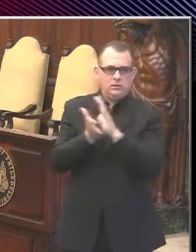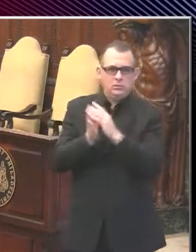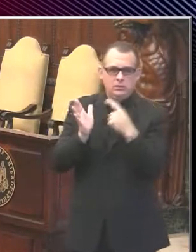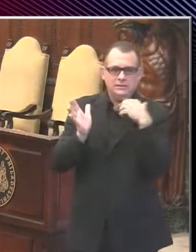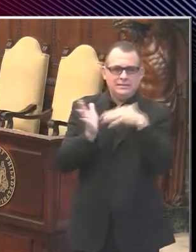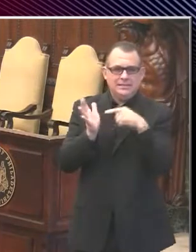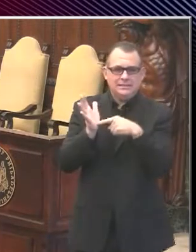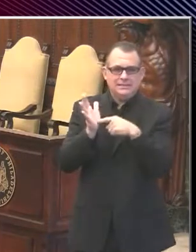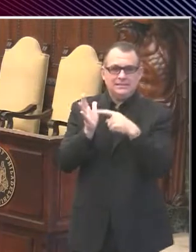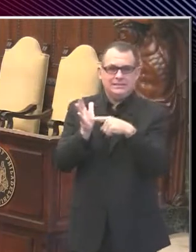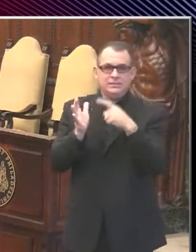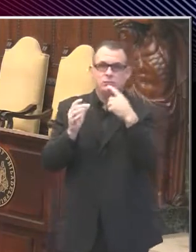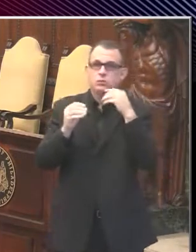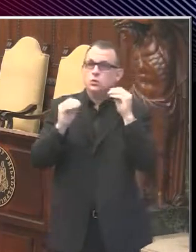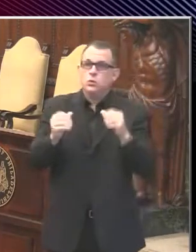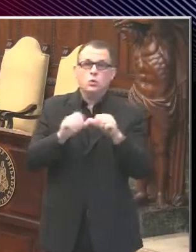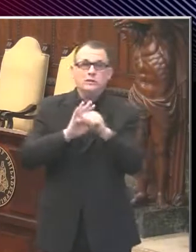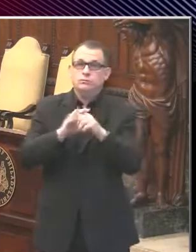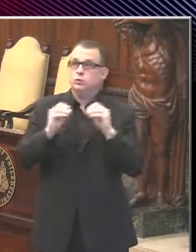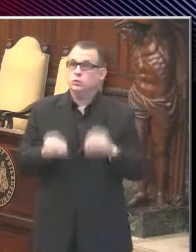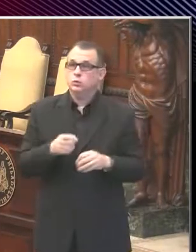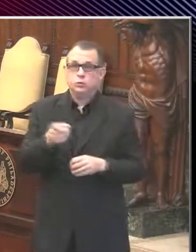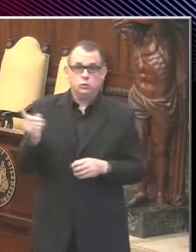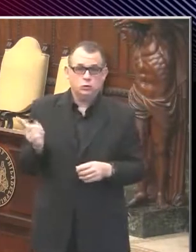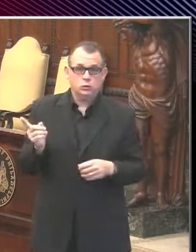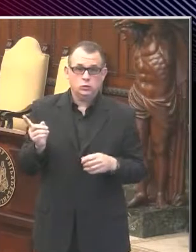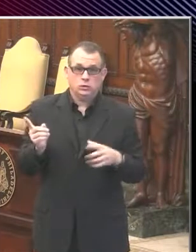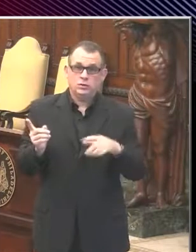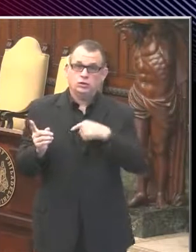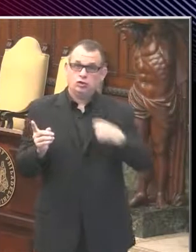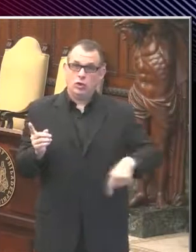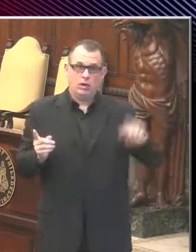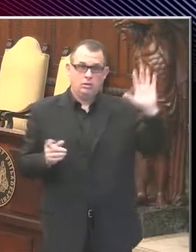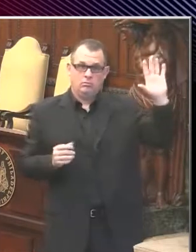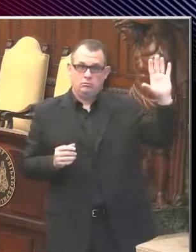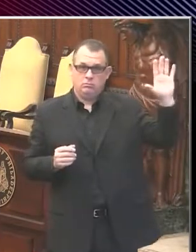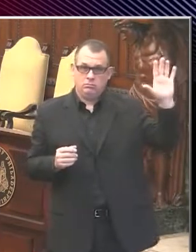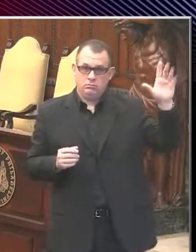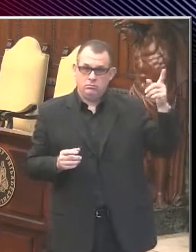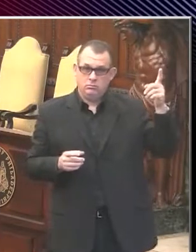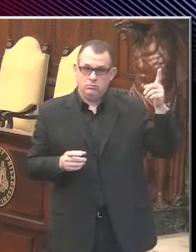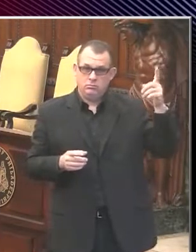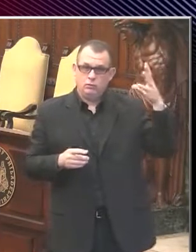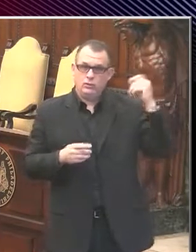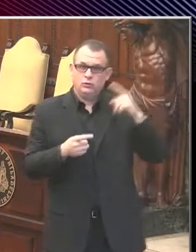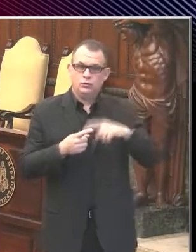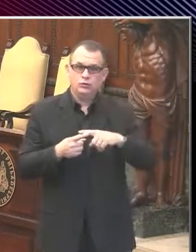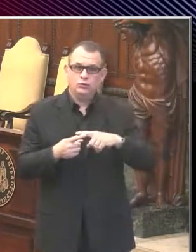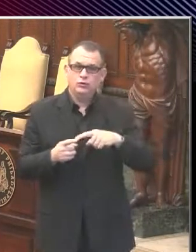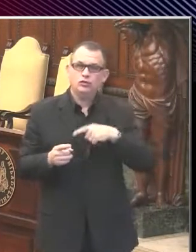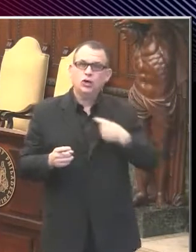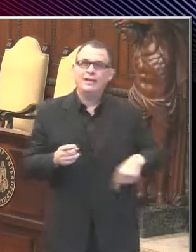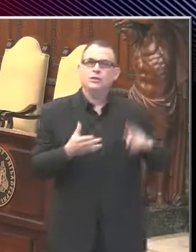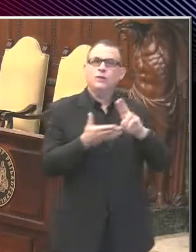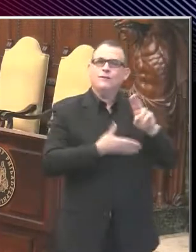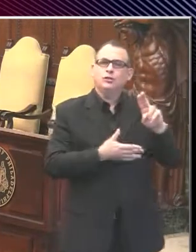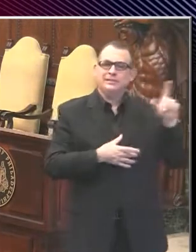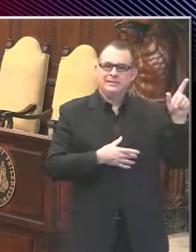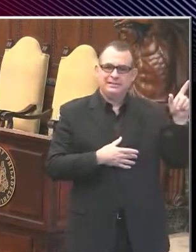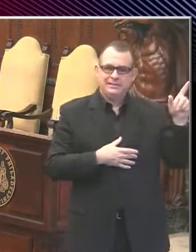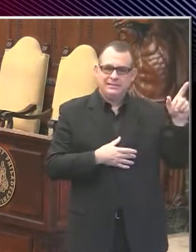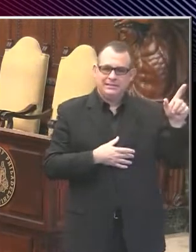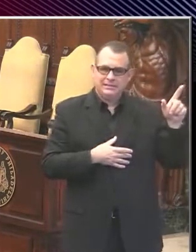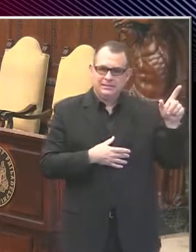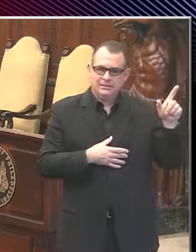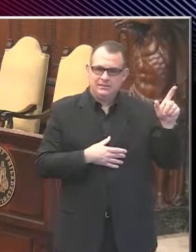in China. They were in, I think it was Shanghai University. They were put into a negative G room and they